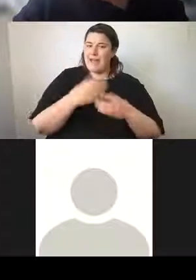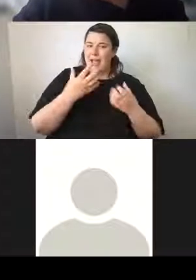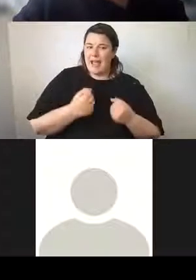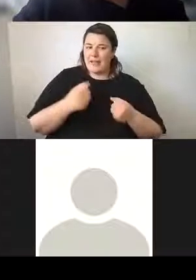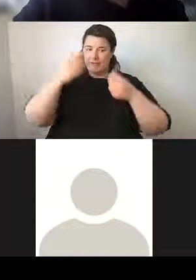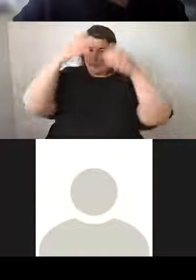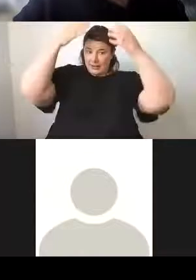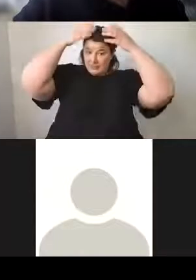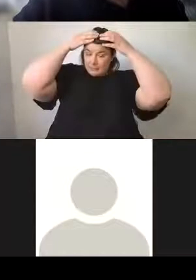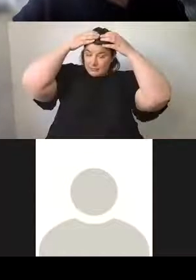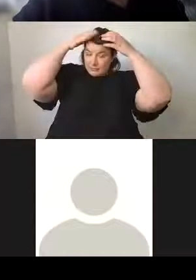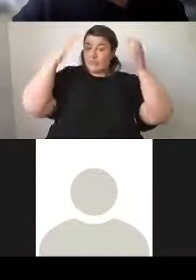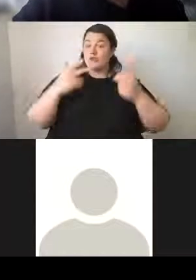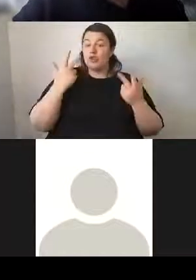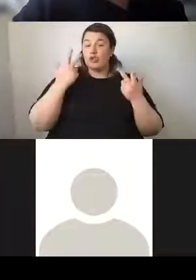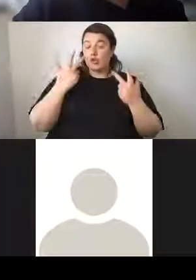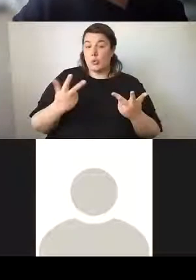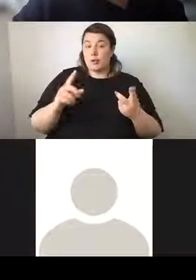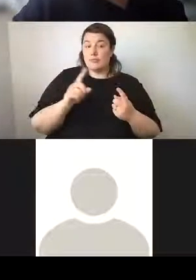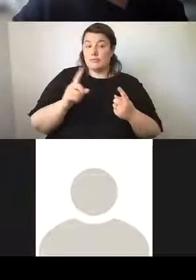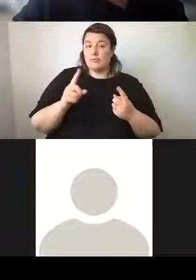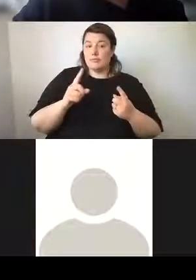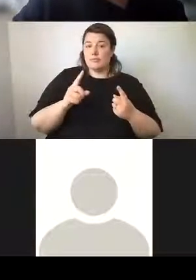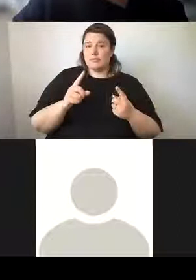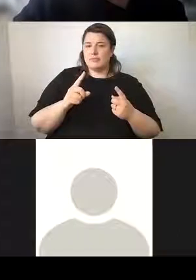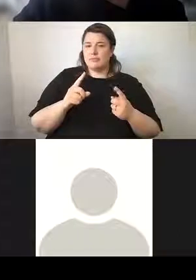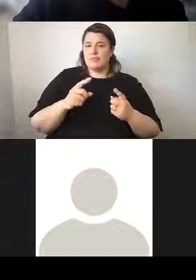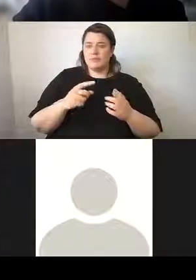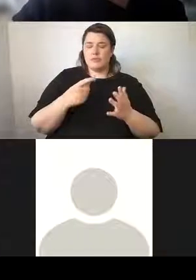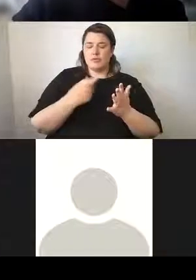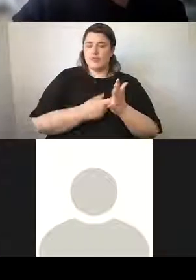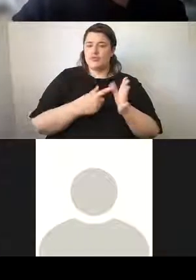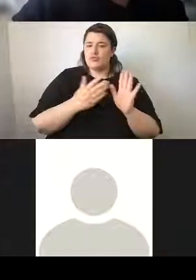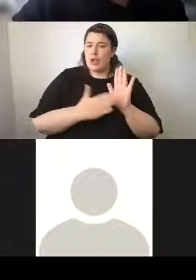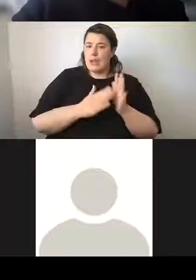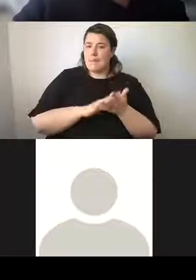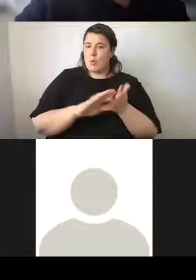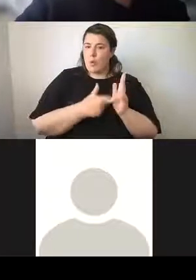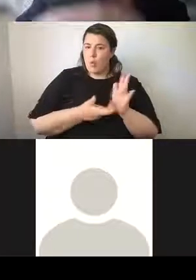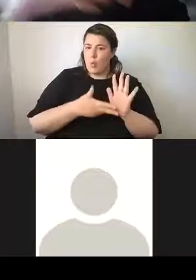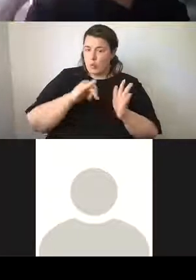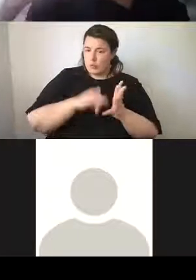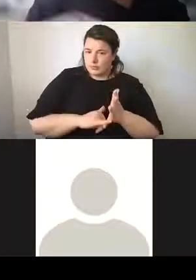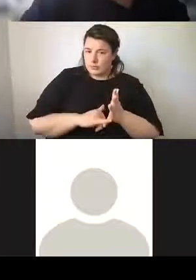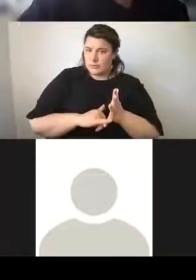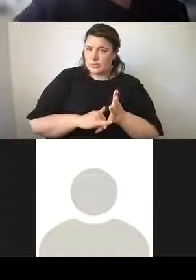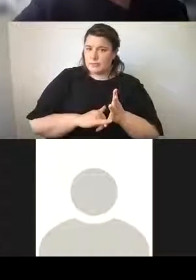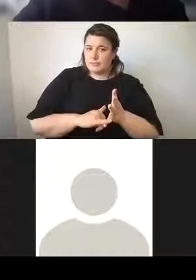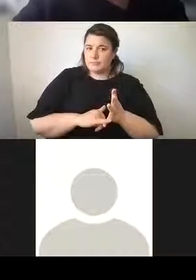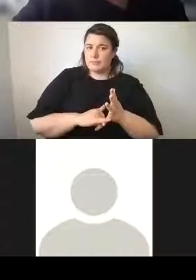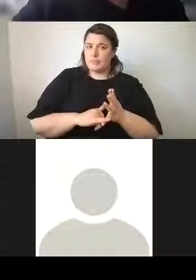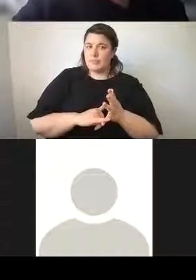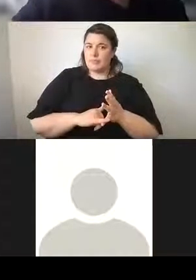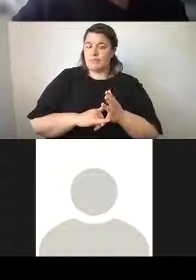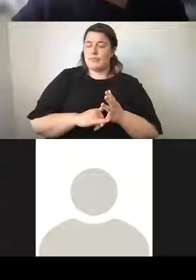head, the figure is wearing some coiled ram's horns and down across her back